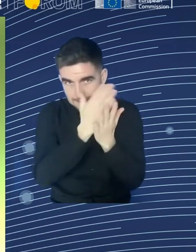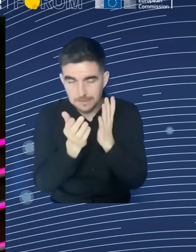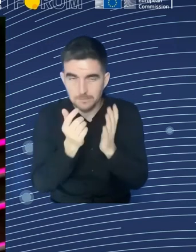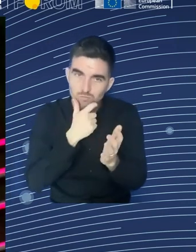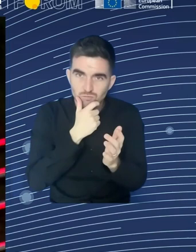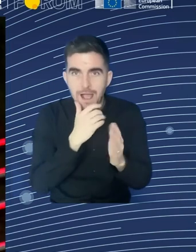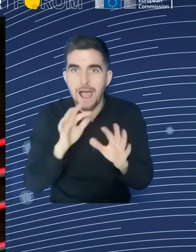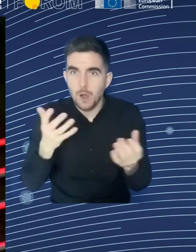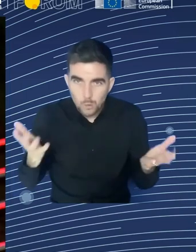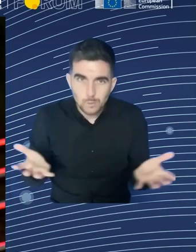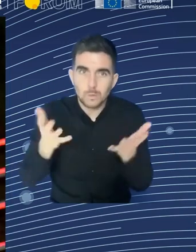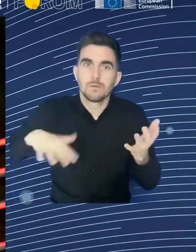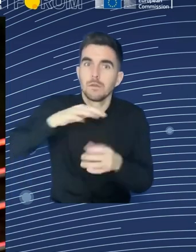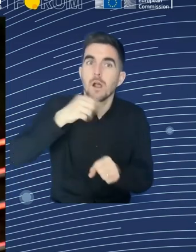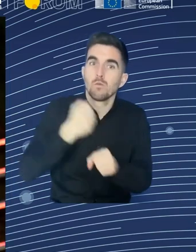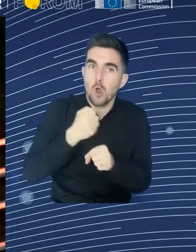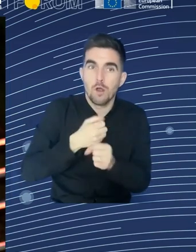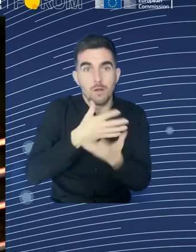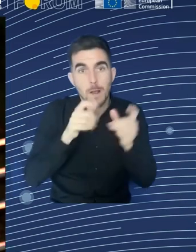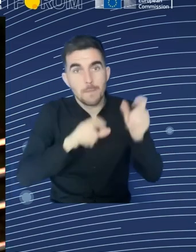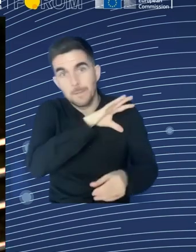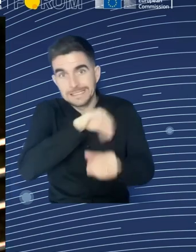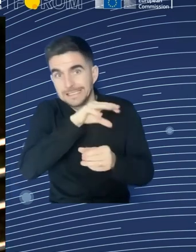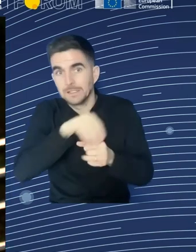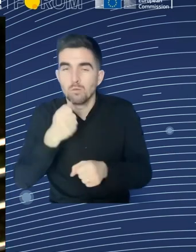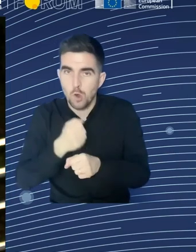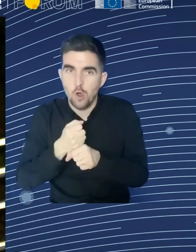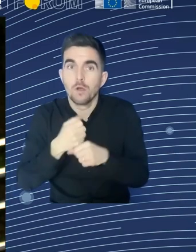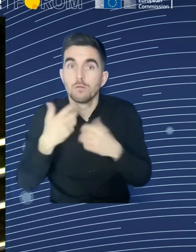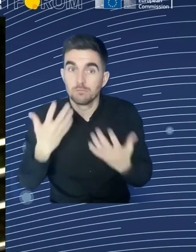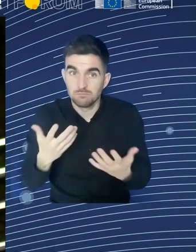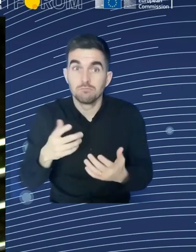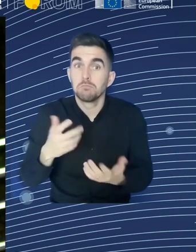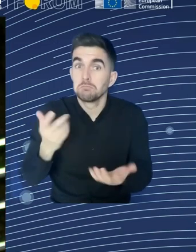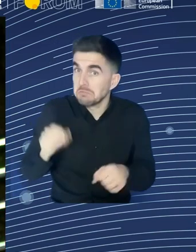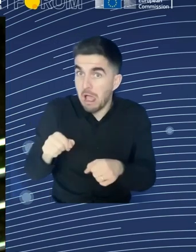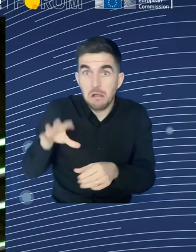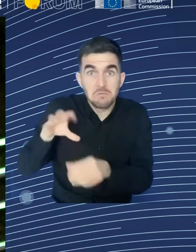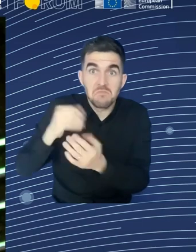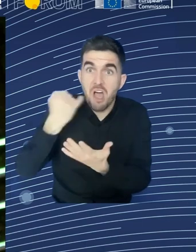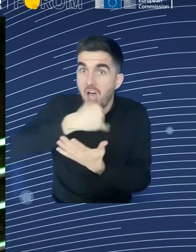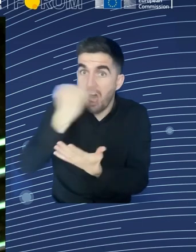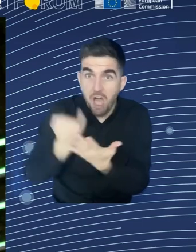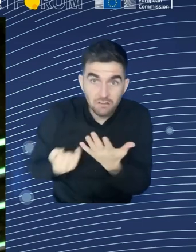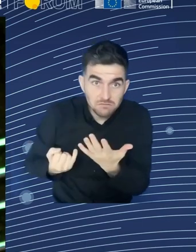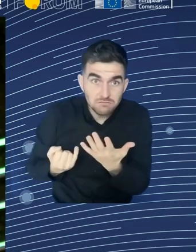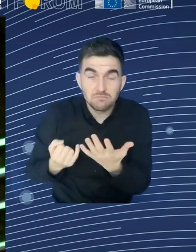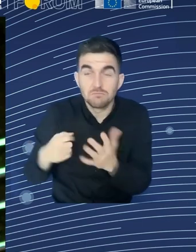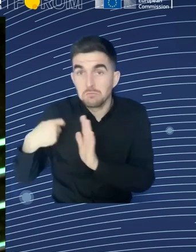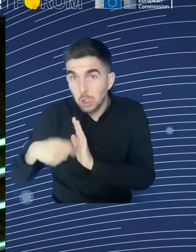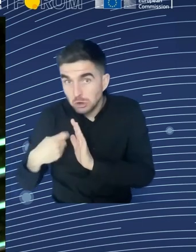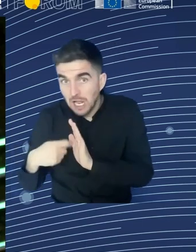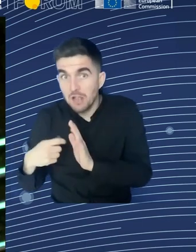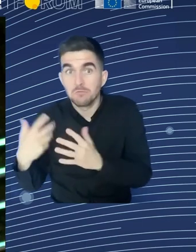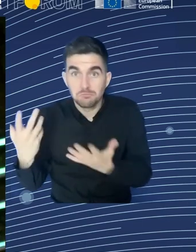project. And there we launched, indeed, following the artist status, who are